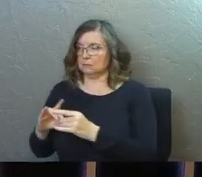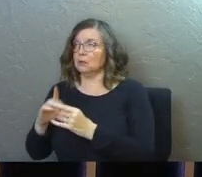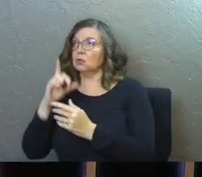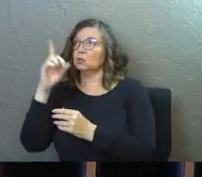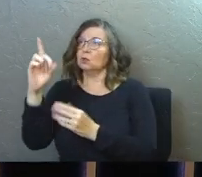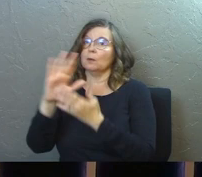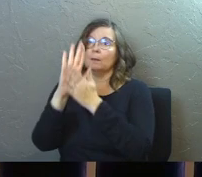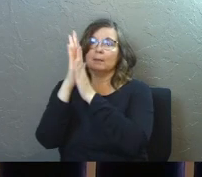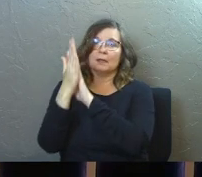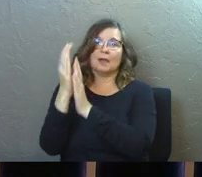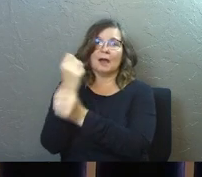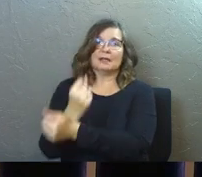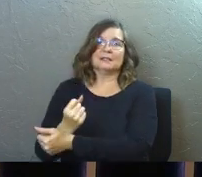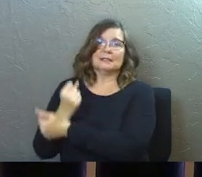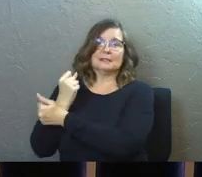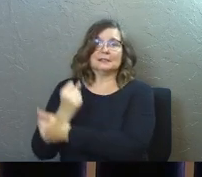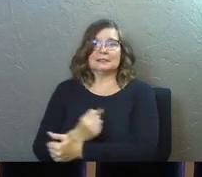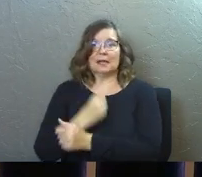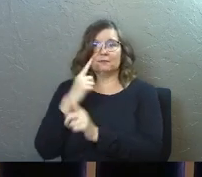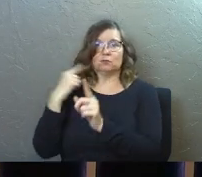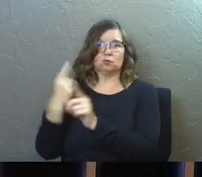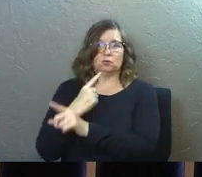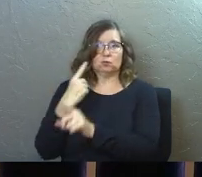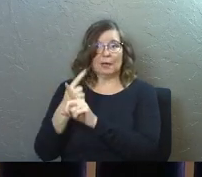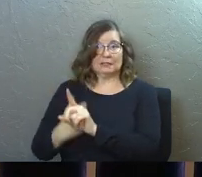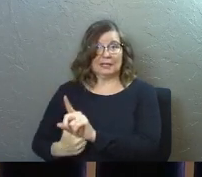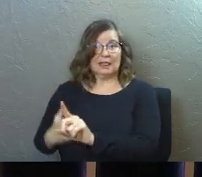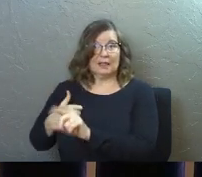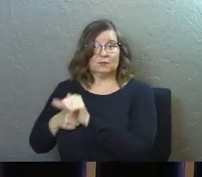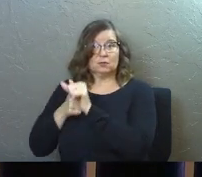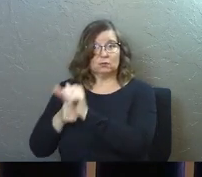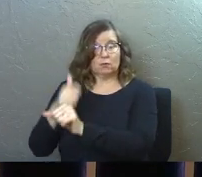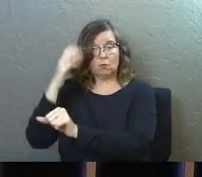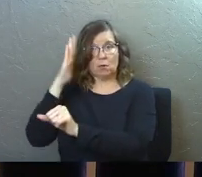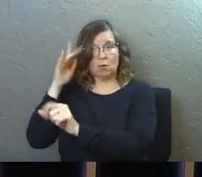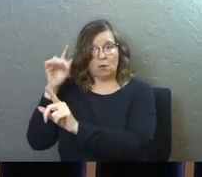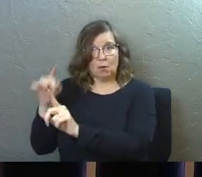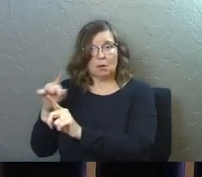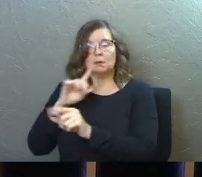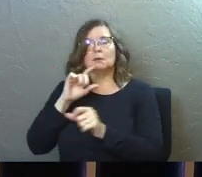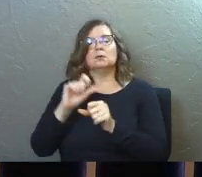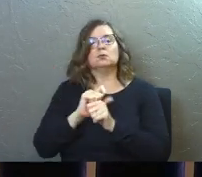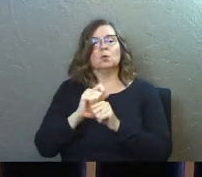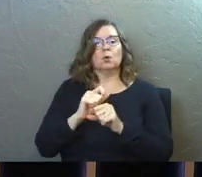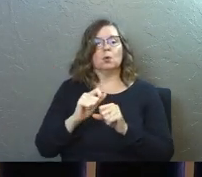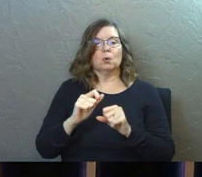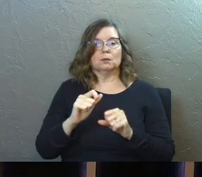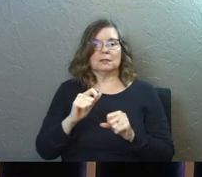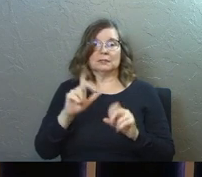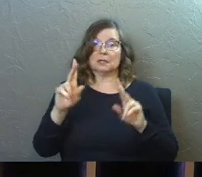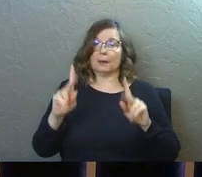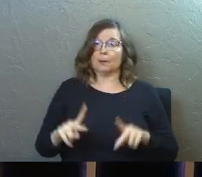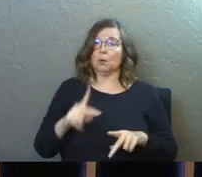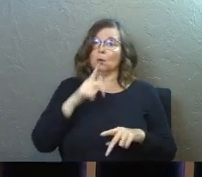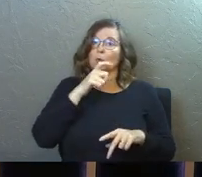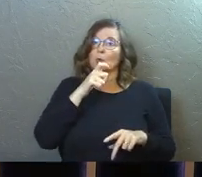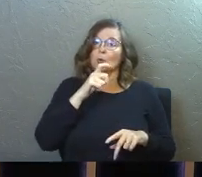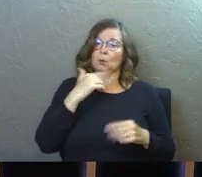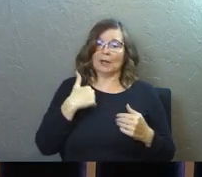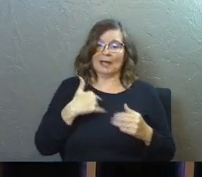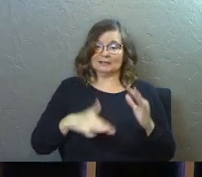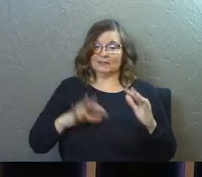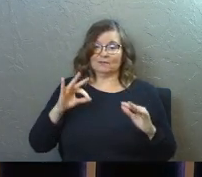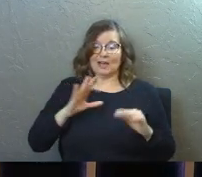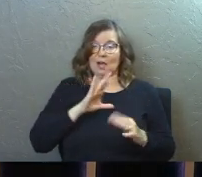and you have become slaves to righteous living. So there's a state of a person who, who